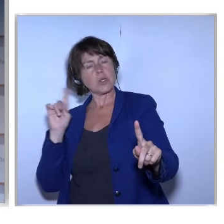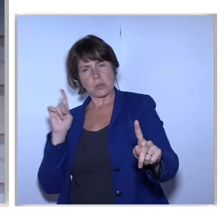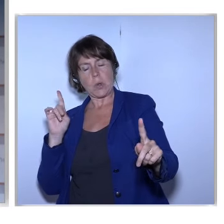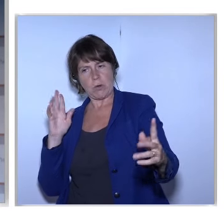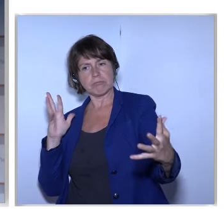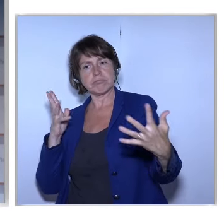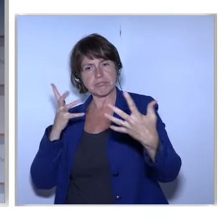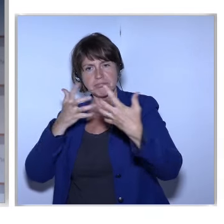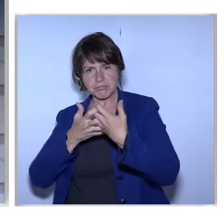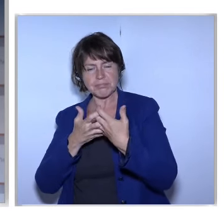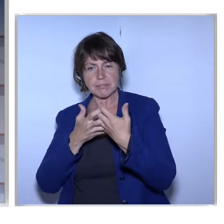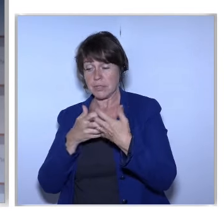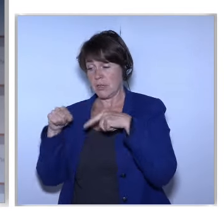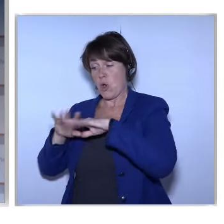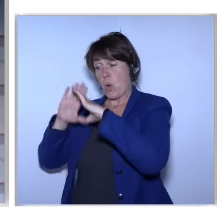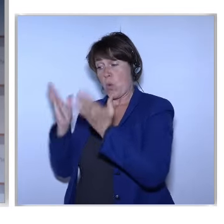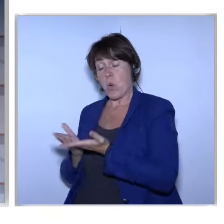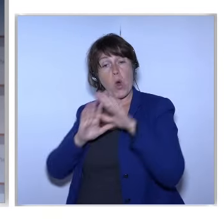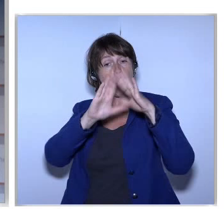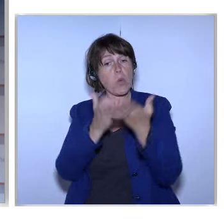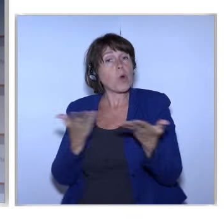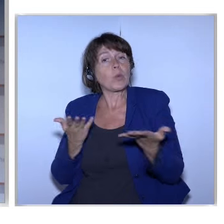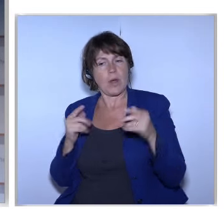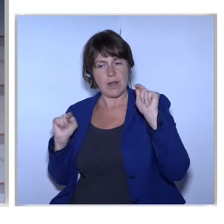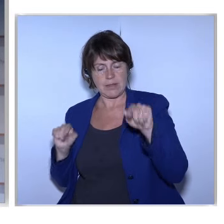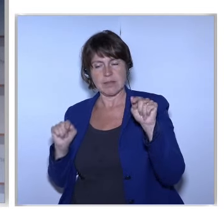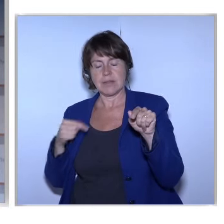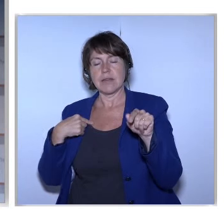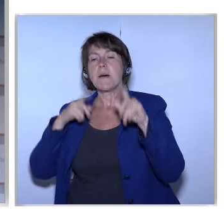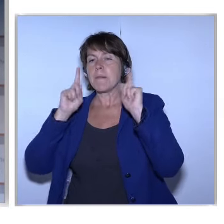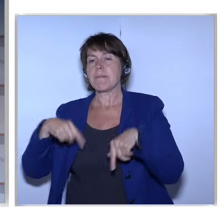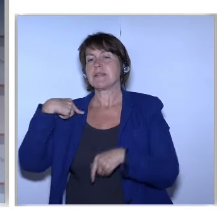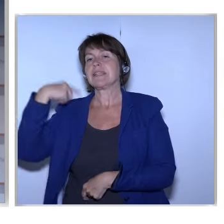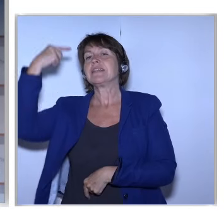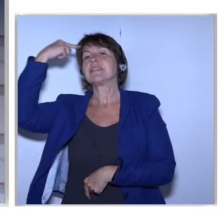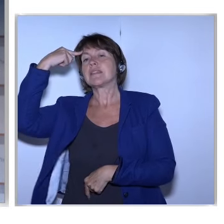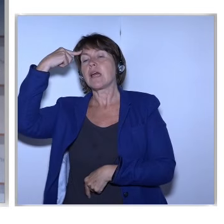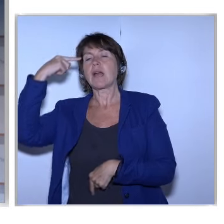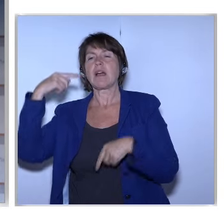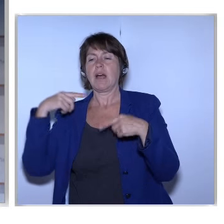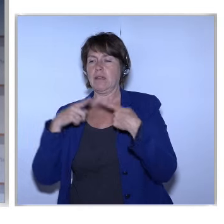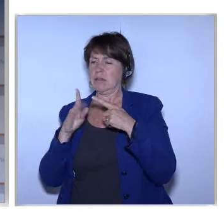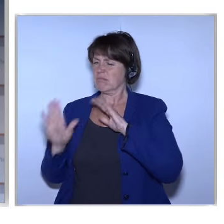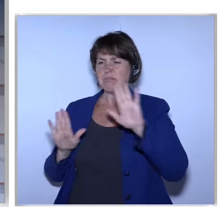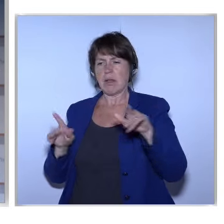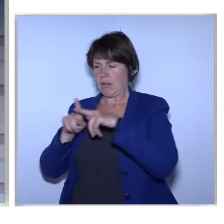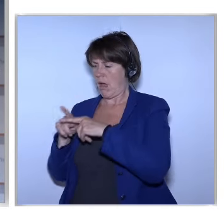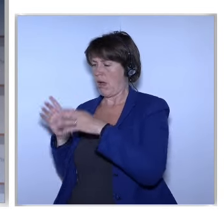Believe In Bringing Together These Worlds Is A Willingness To Think Beyond Different Policy Silos